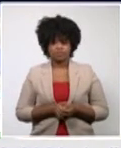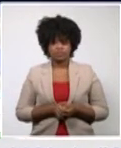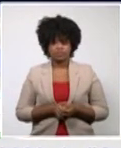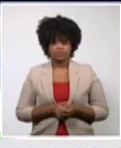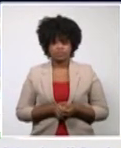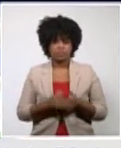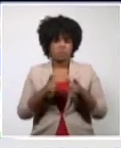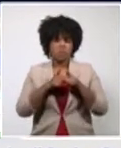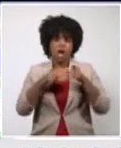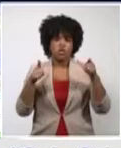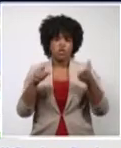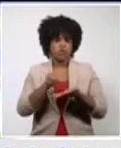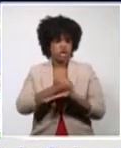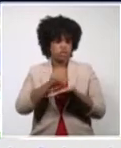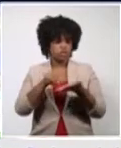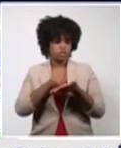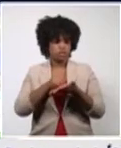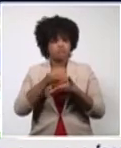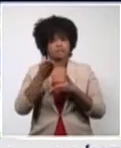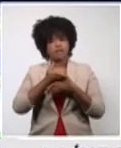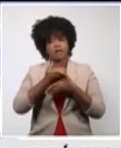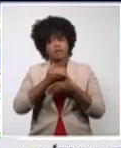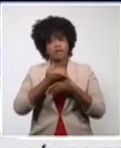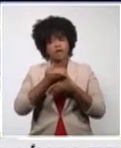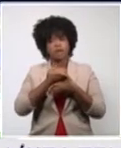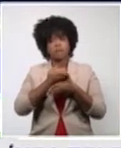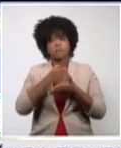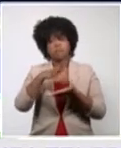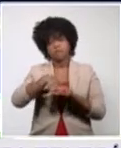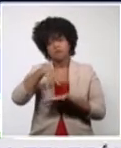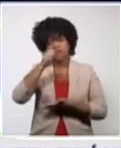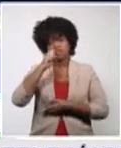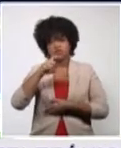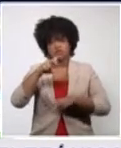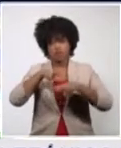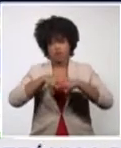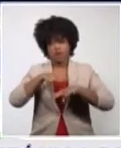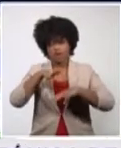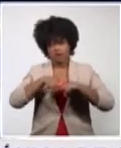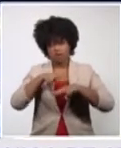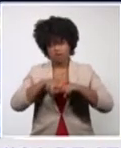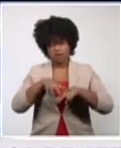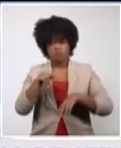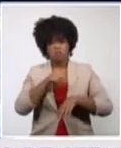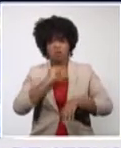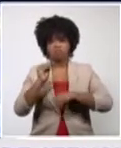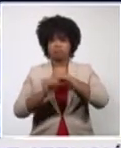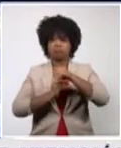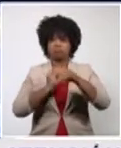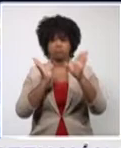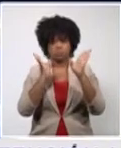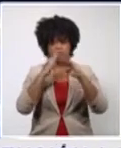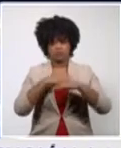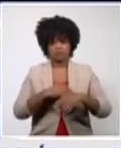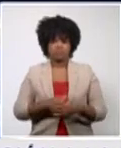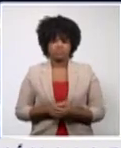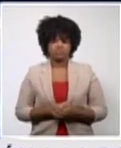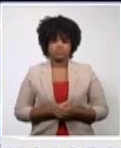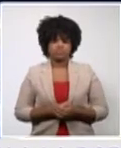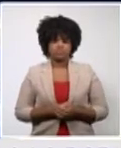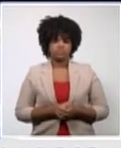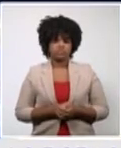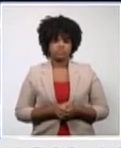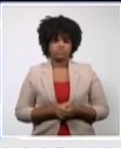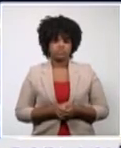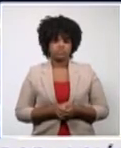with the highest number in Santiago, Plaza, Centrovana, and Tervana. As we have been saying, this